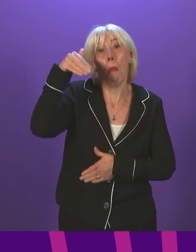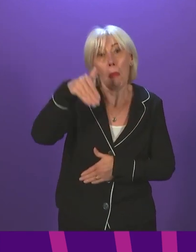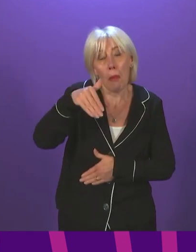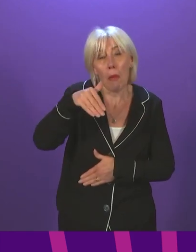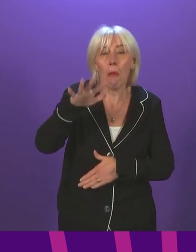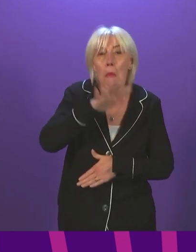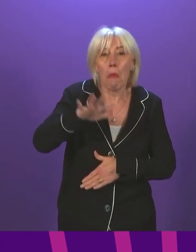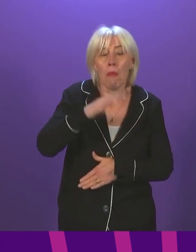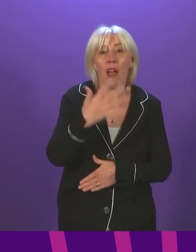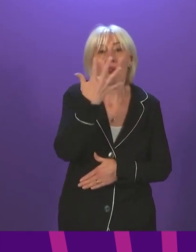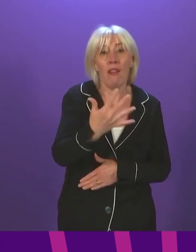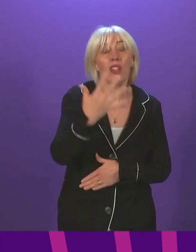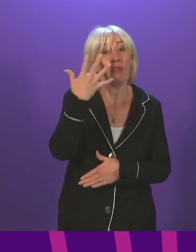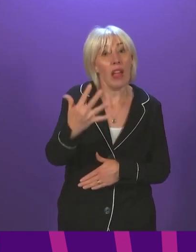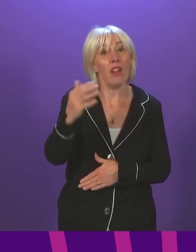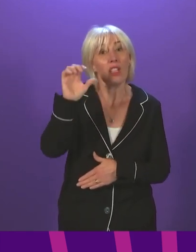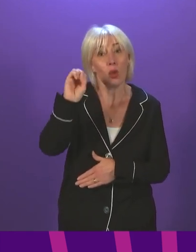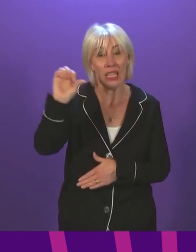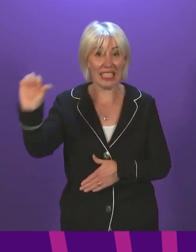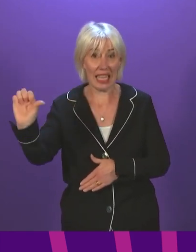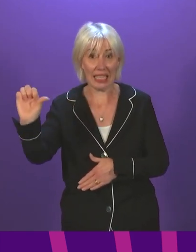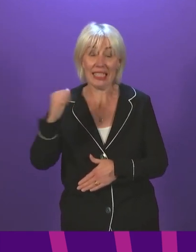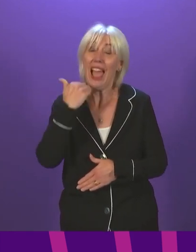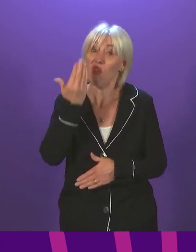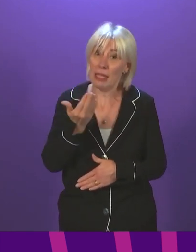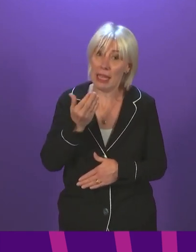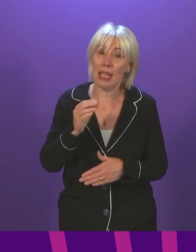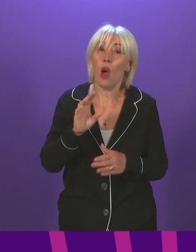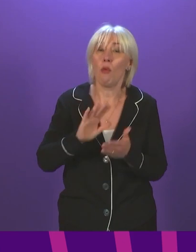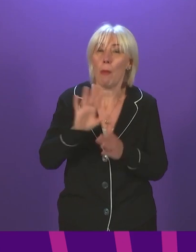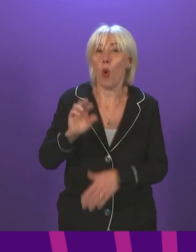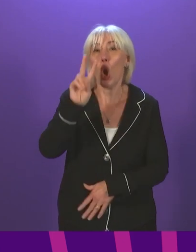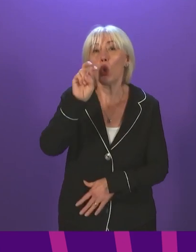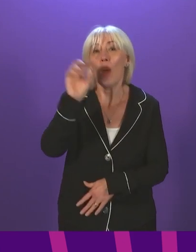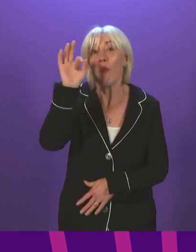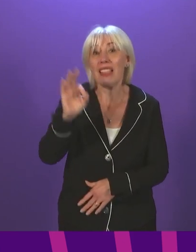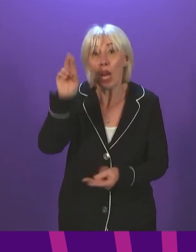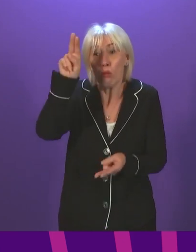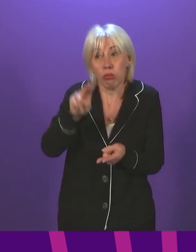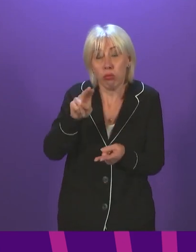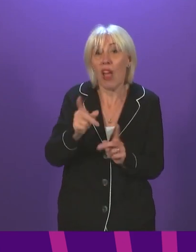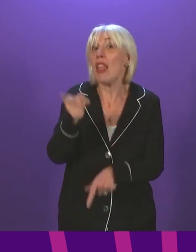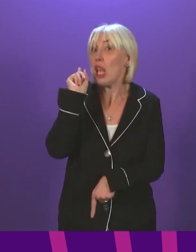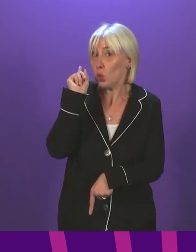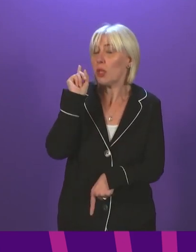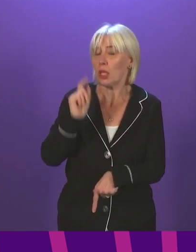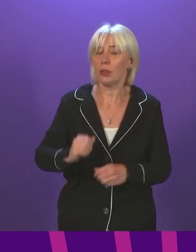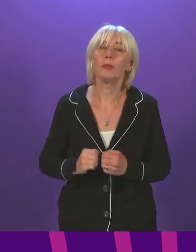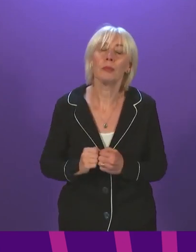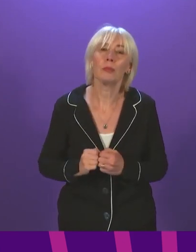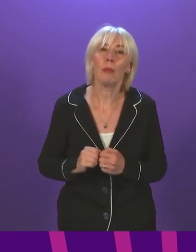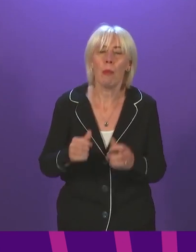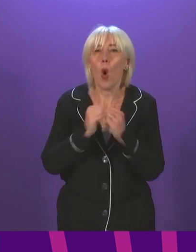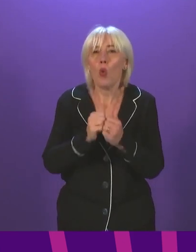to an average of 5,506 per day, which is 12 per cent lower than last week. It may also be worth